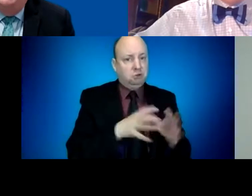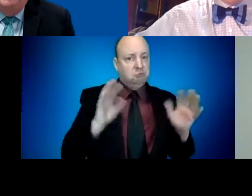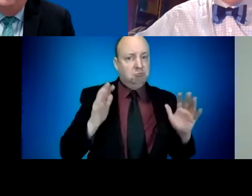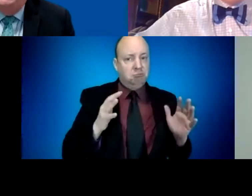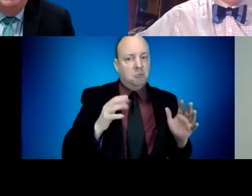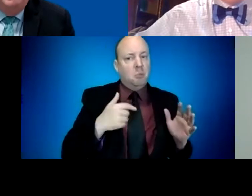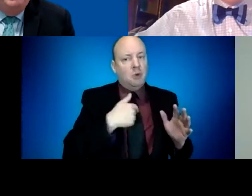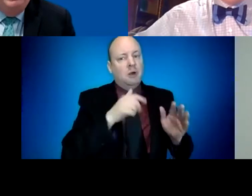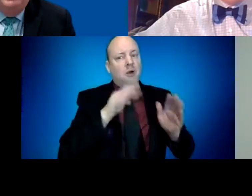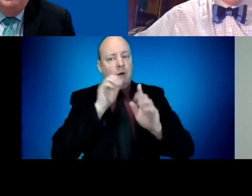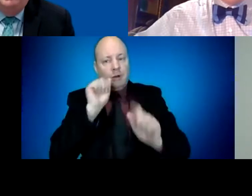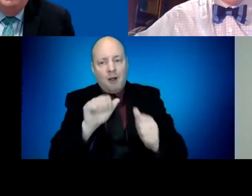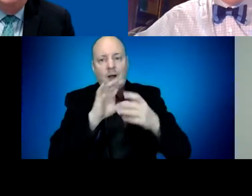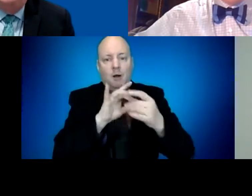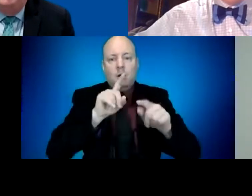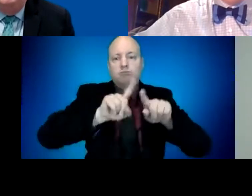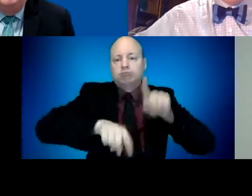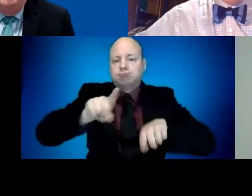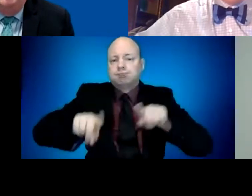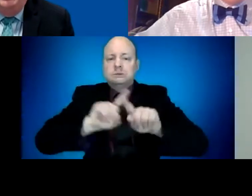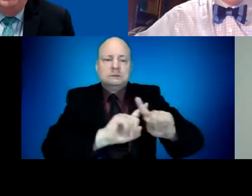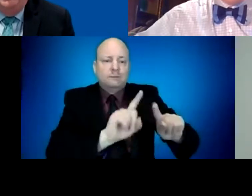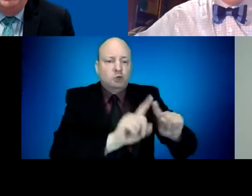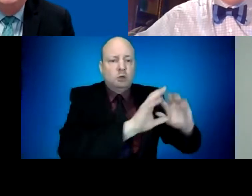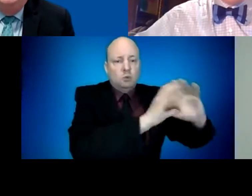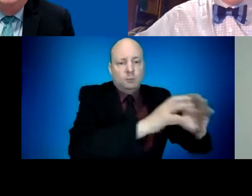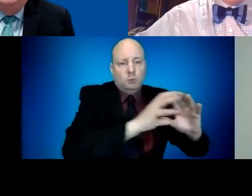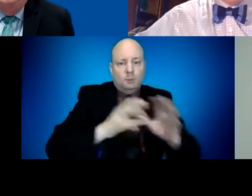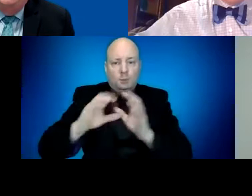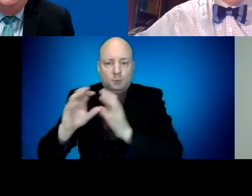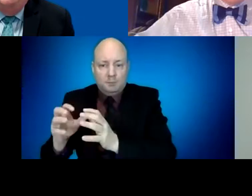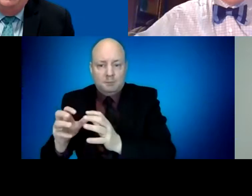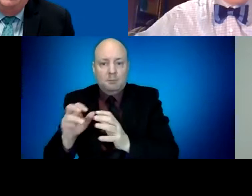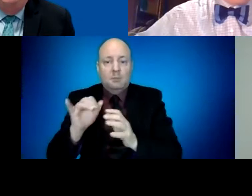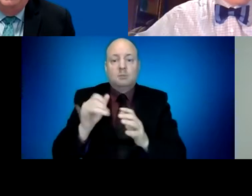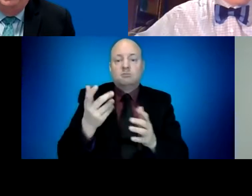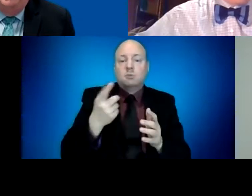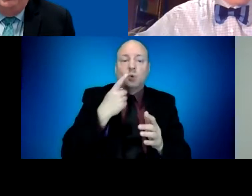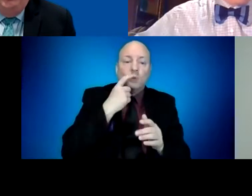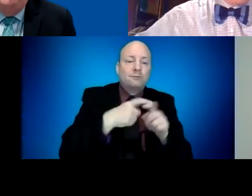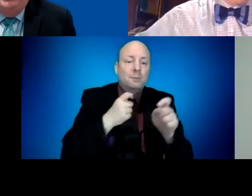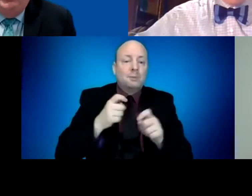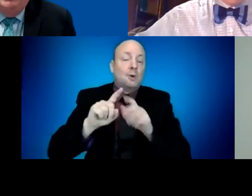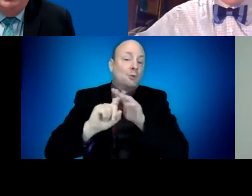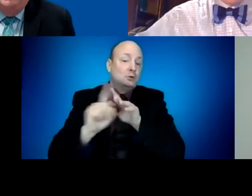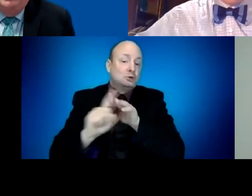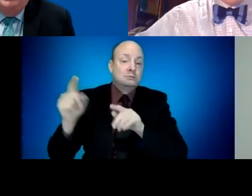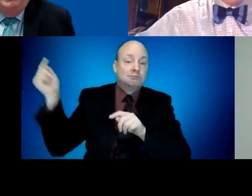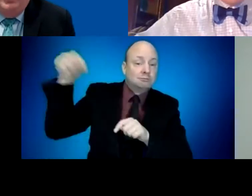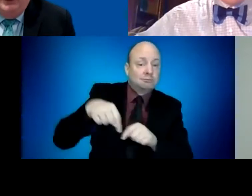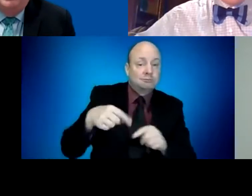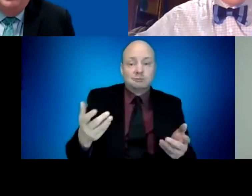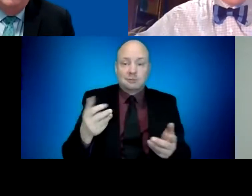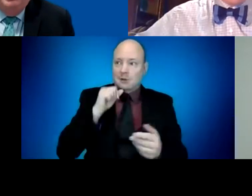refugee and immigrant populations and others to try to, again, be a trusted voice in those communities to